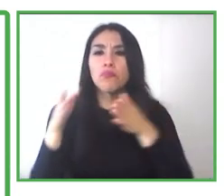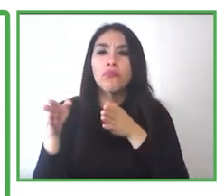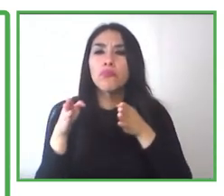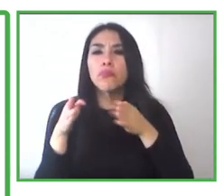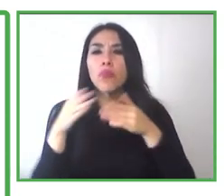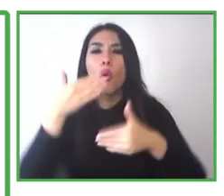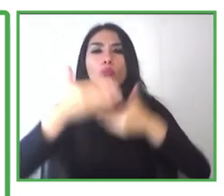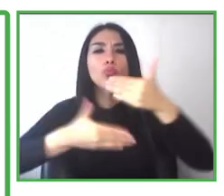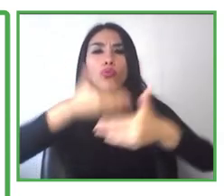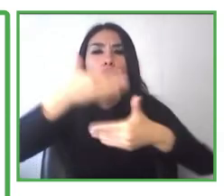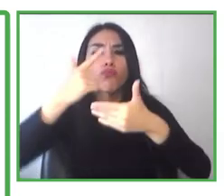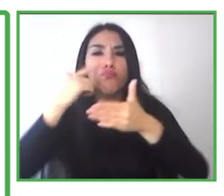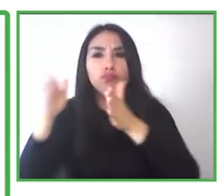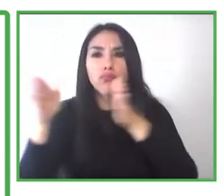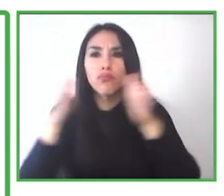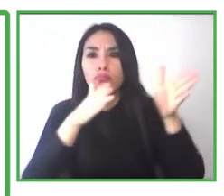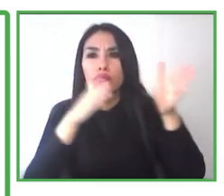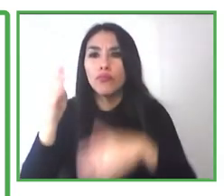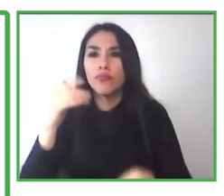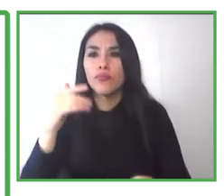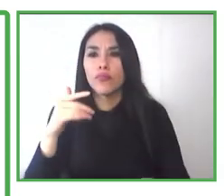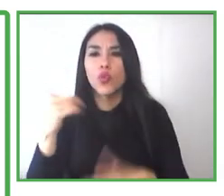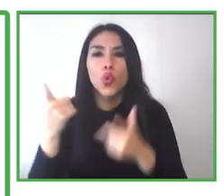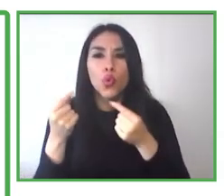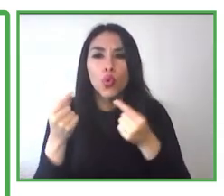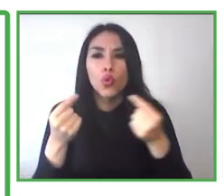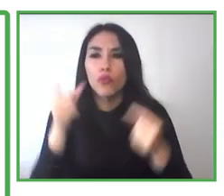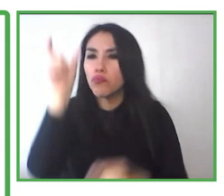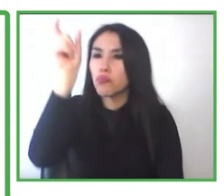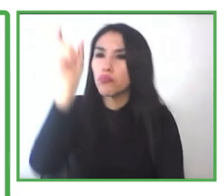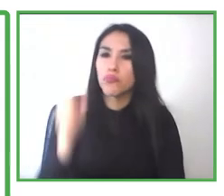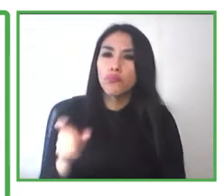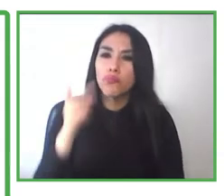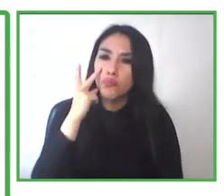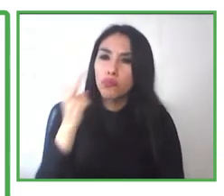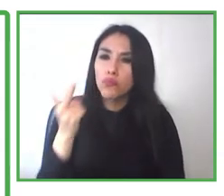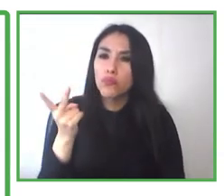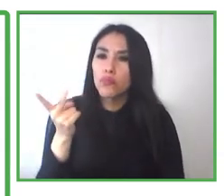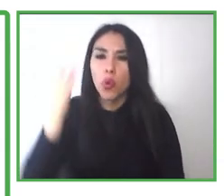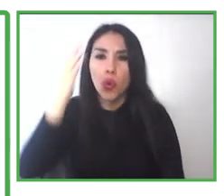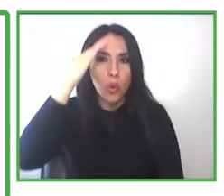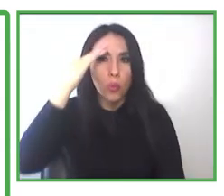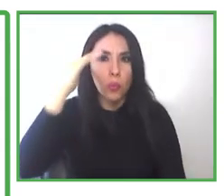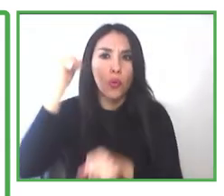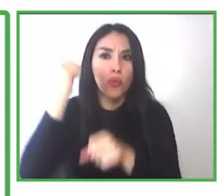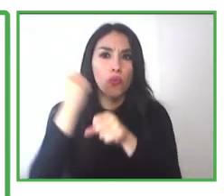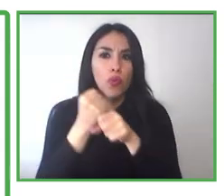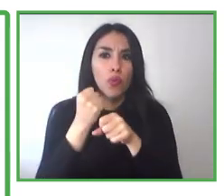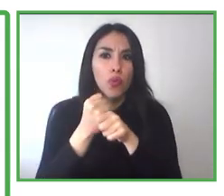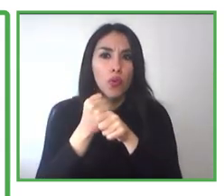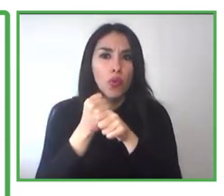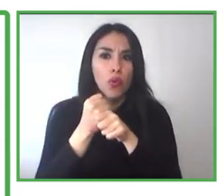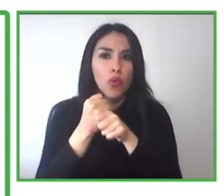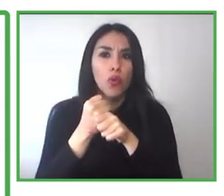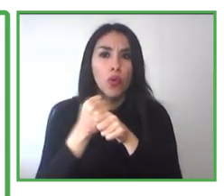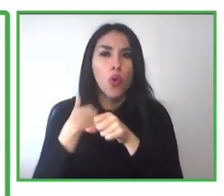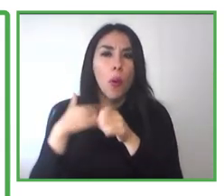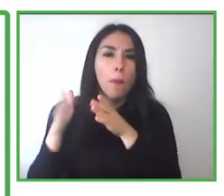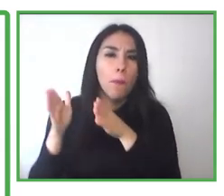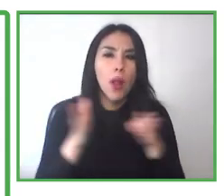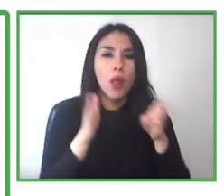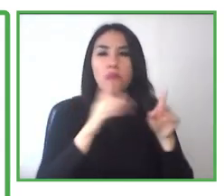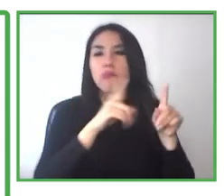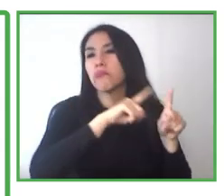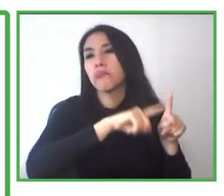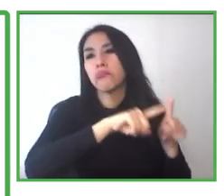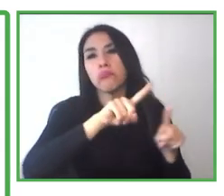path that the people will need to go through to be able to achieve their goals. So we have